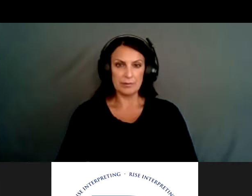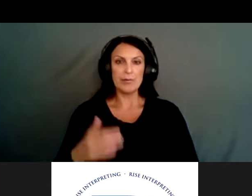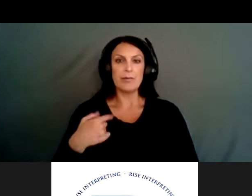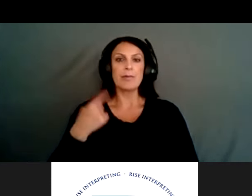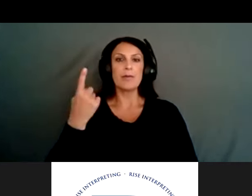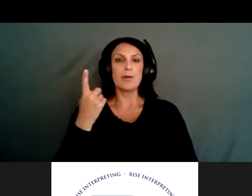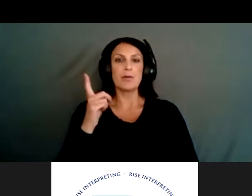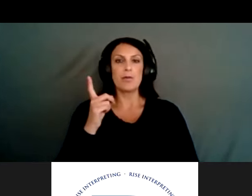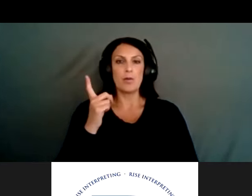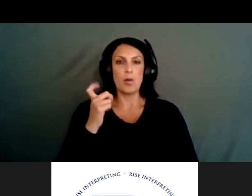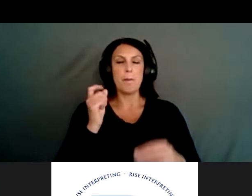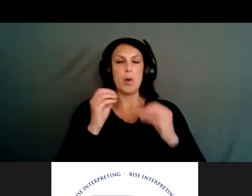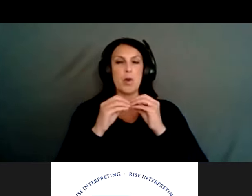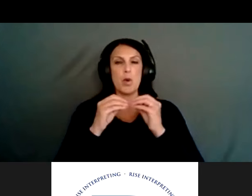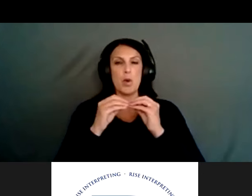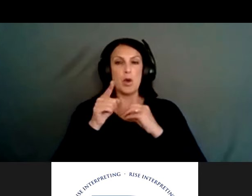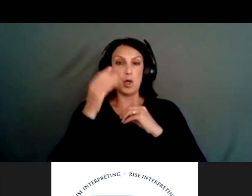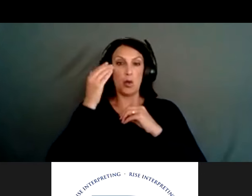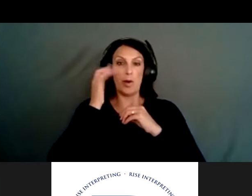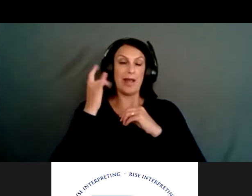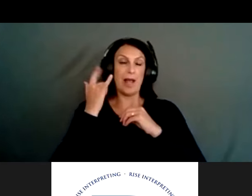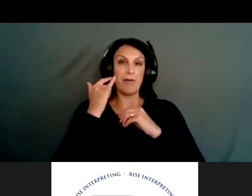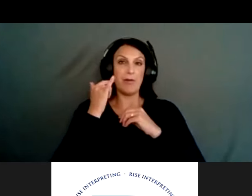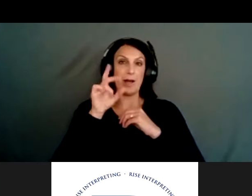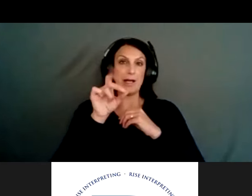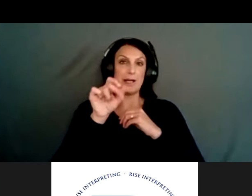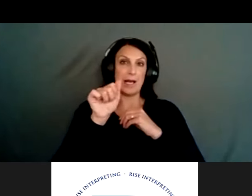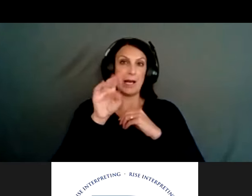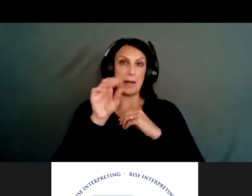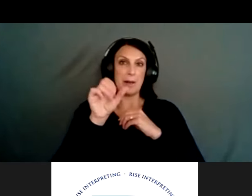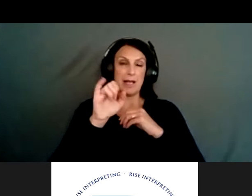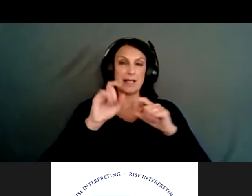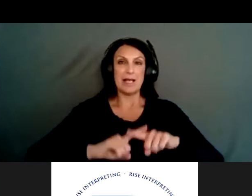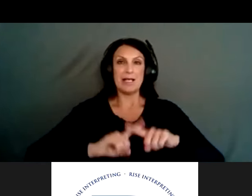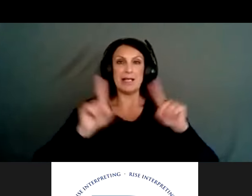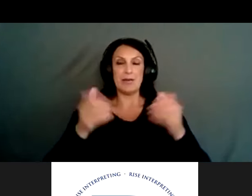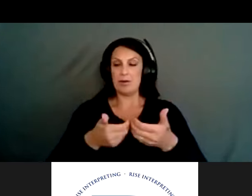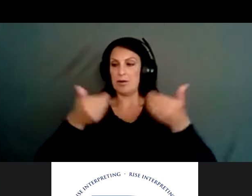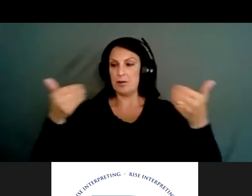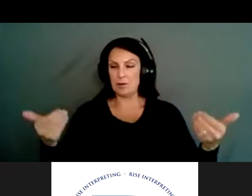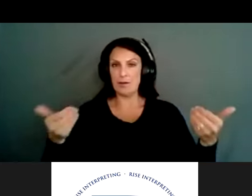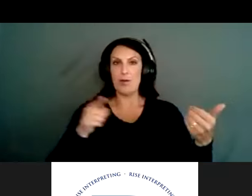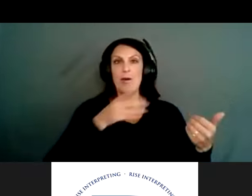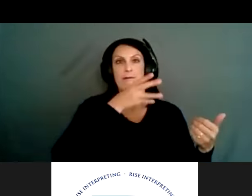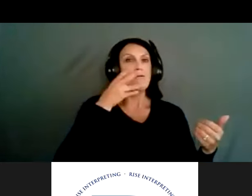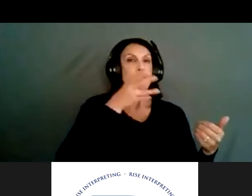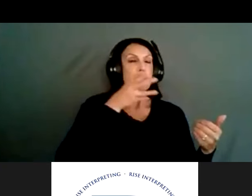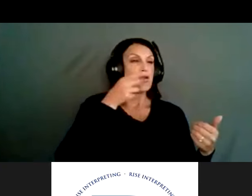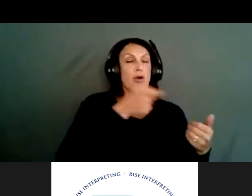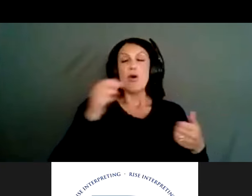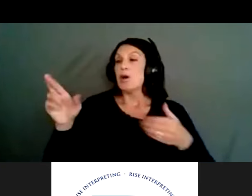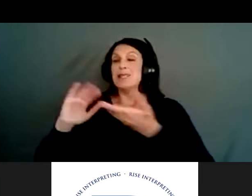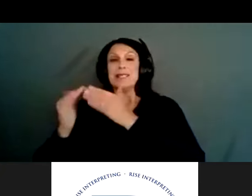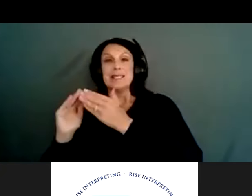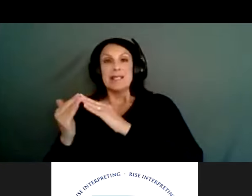while you hesitate. Are you aware of a California database that differentiates rural versus suburban or urban firearm deaths?